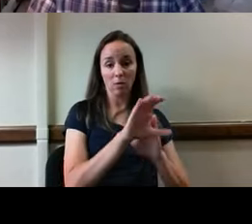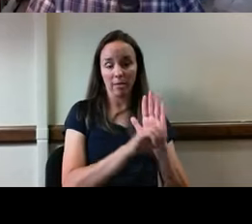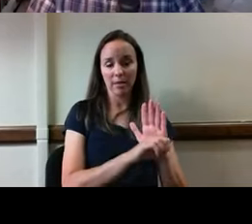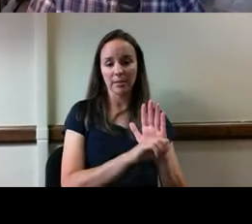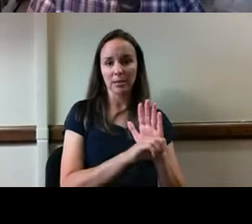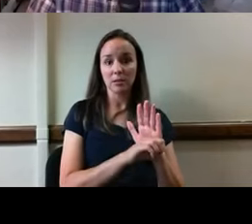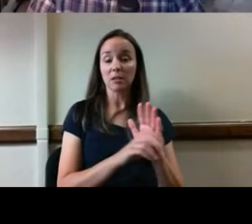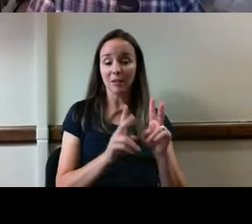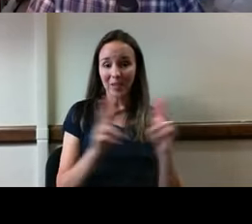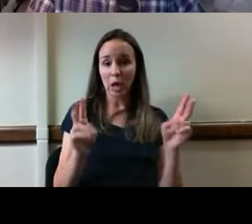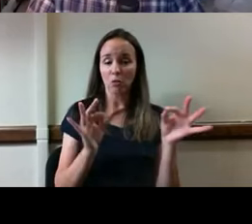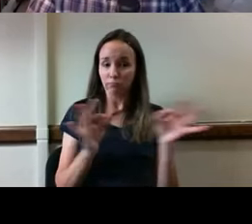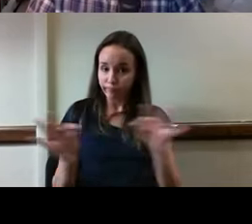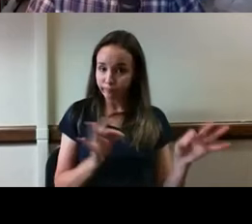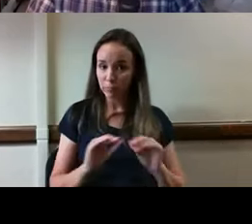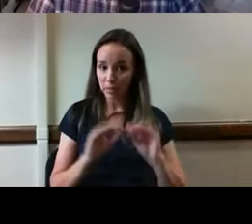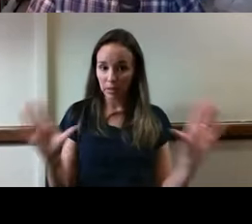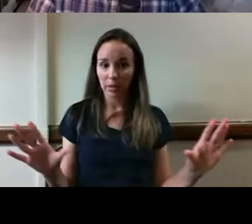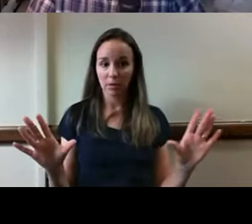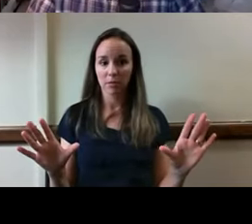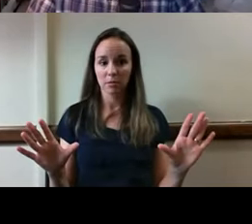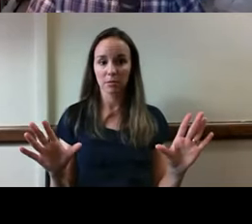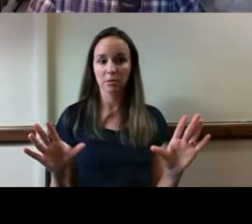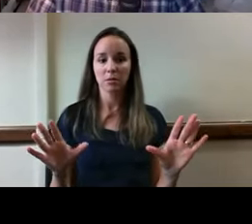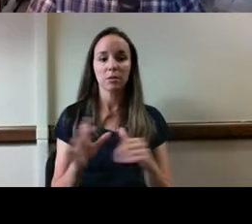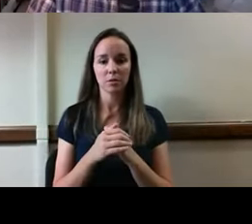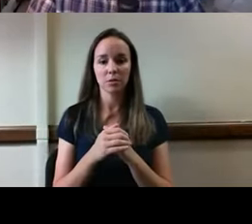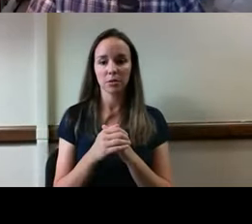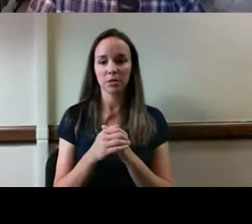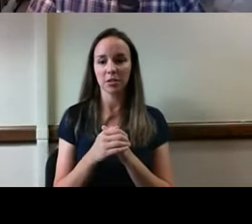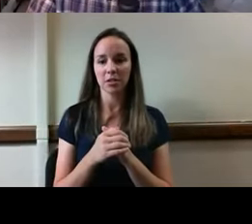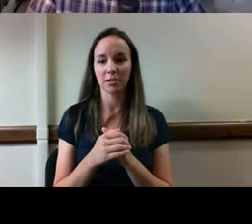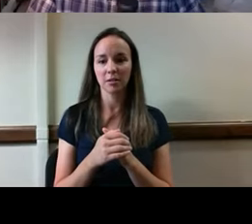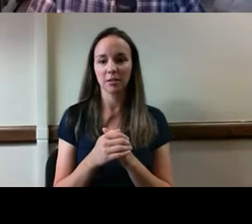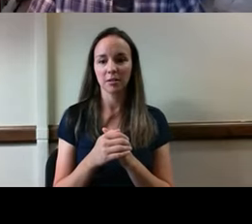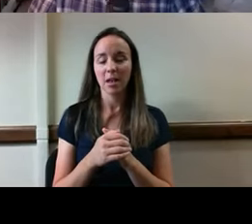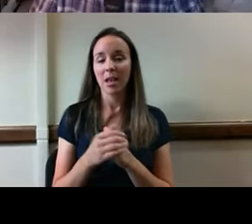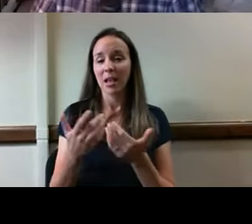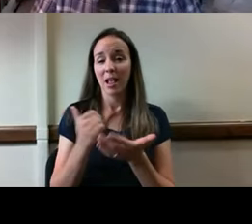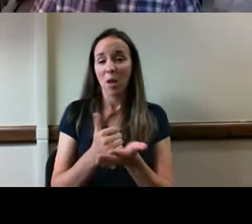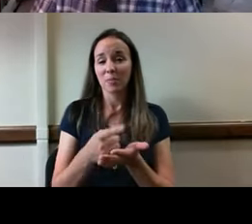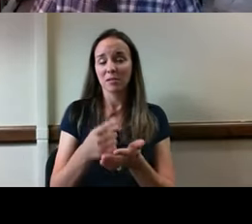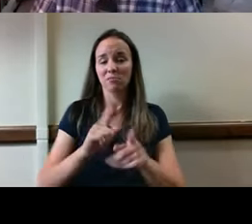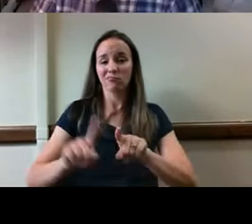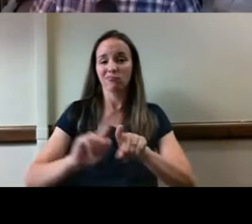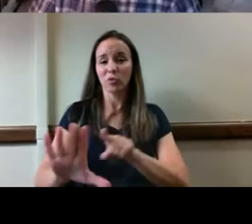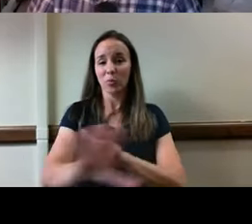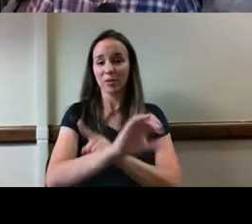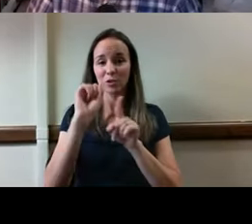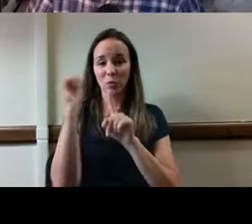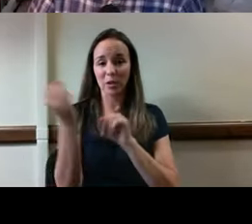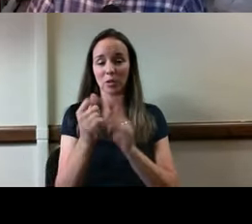thoroughly laid out for you to support you in thinking through all the different situations you may find yourself in.